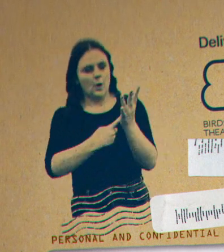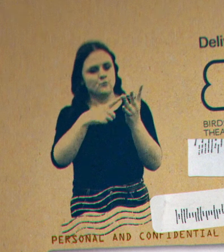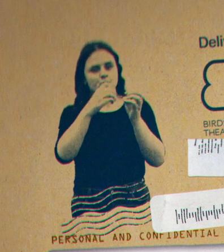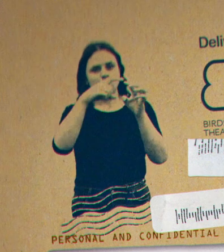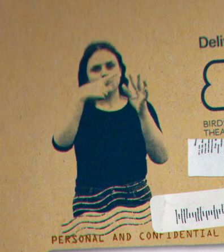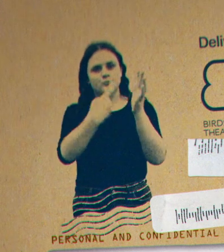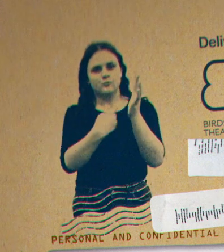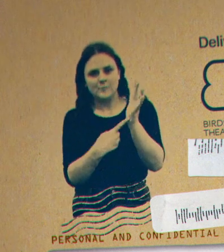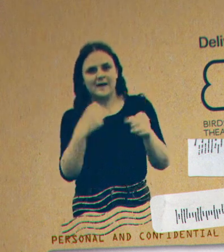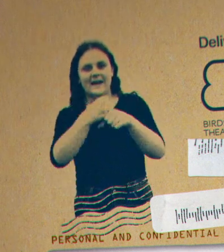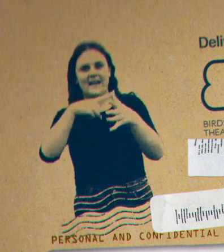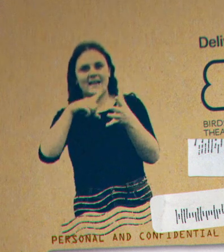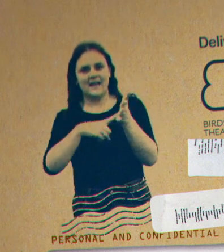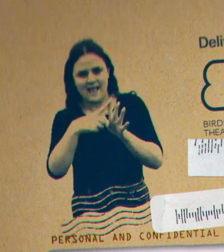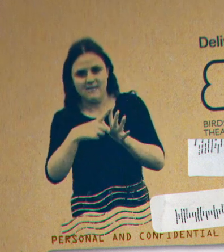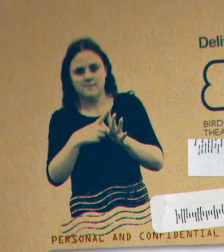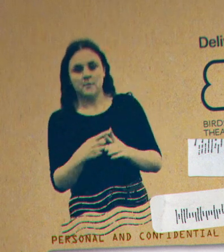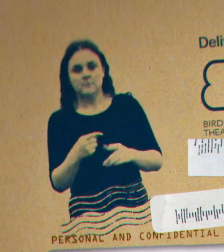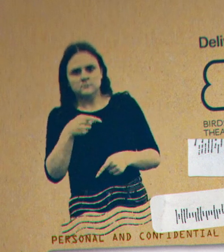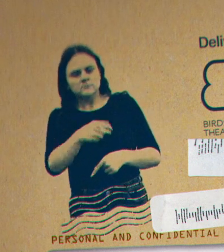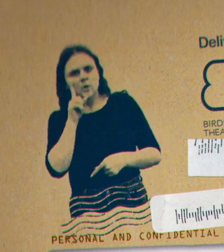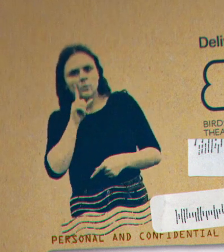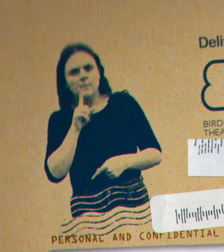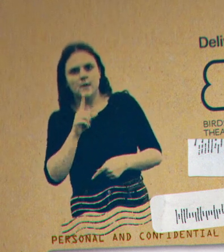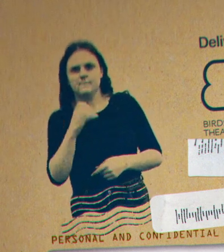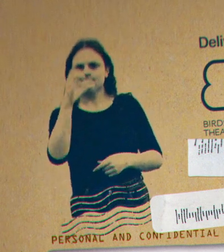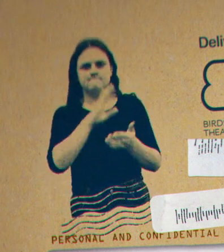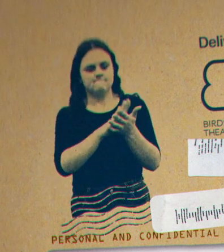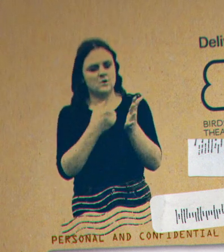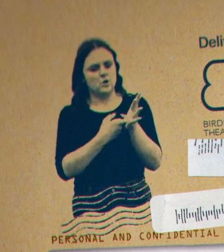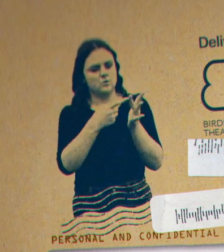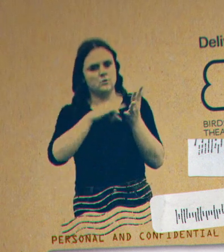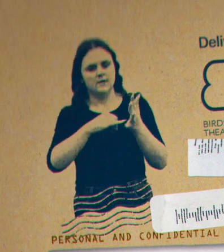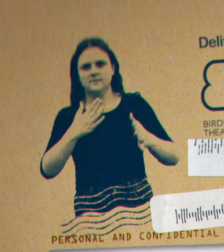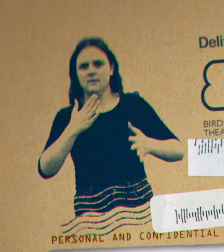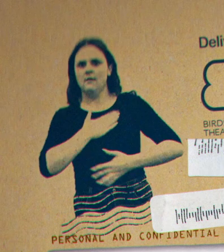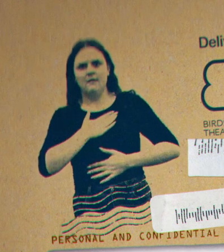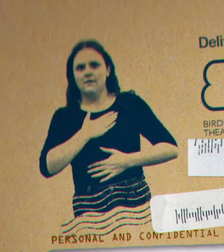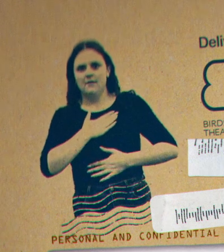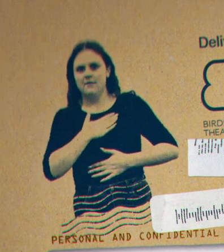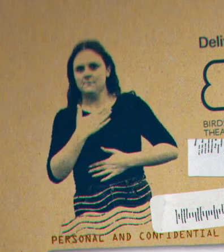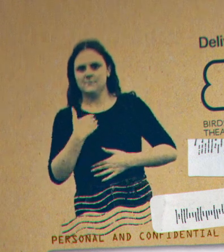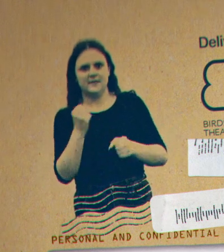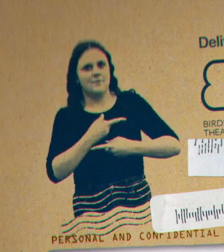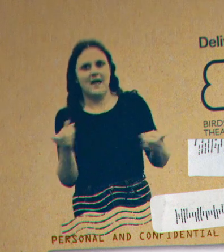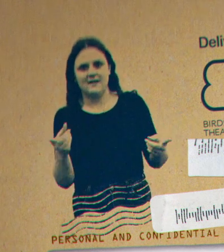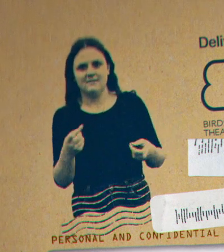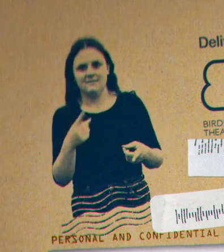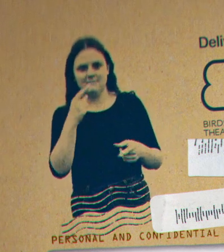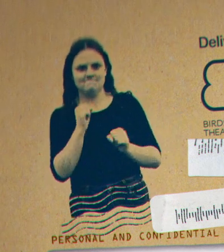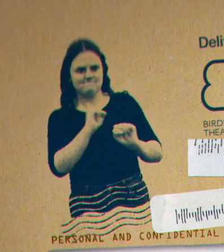Drummond, directed by Robert Softly Gale. Printed in the envelope is an image of a bedraggled, desperate-looking woman staring at us. That's Chris.